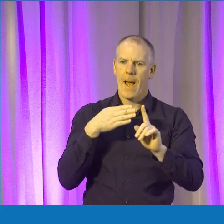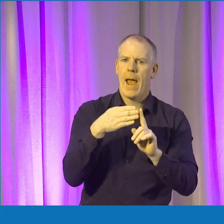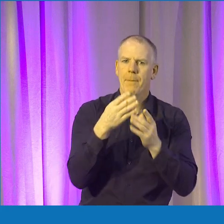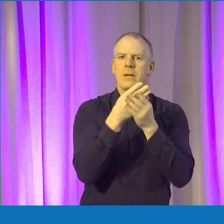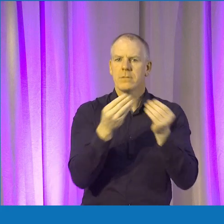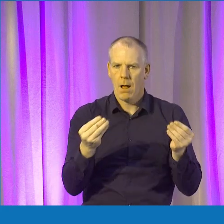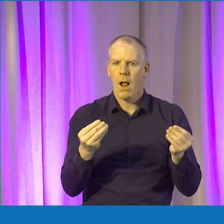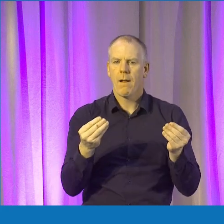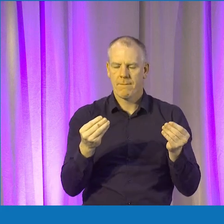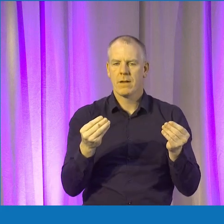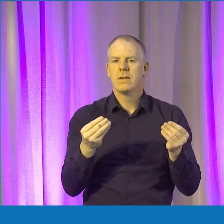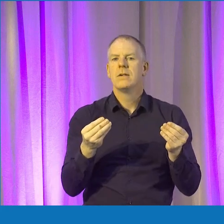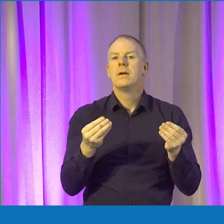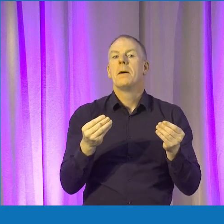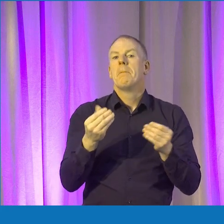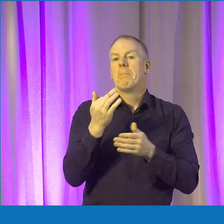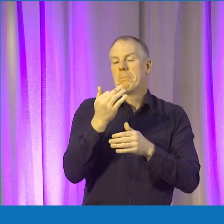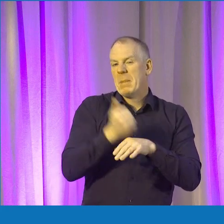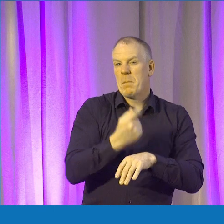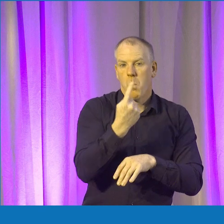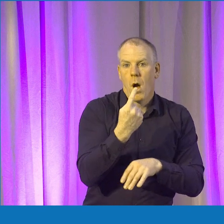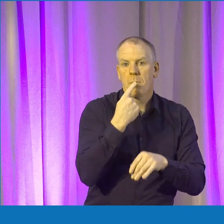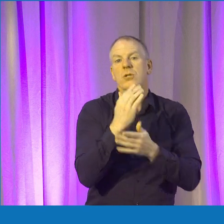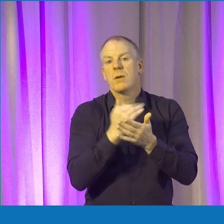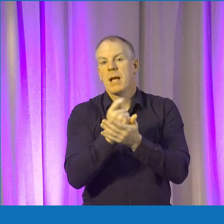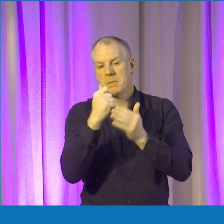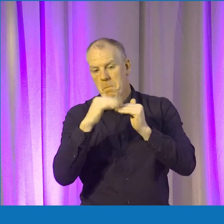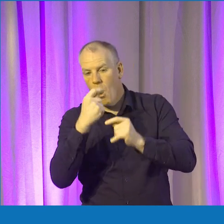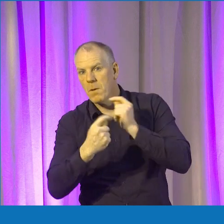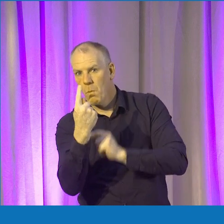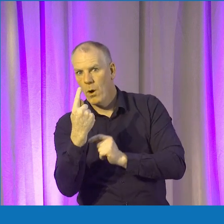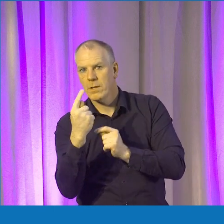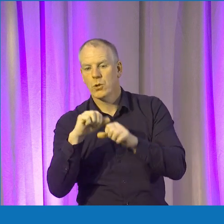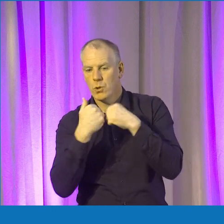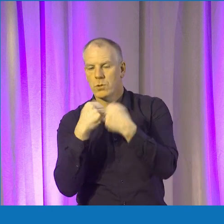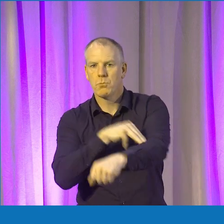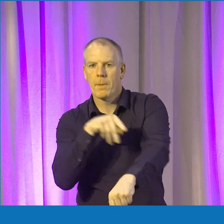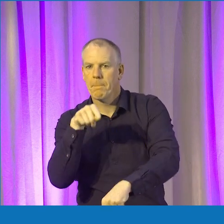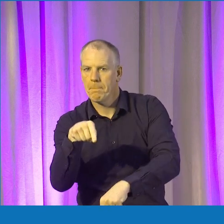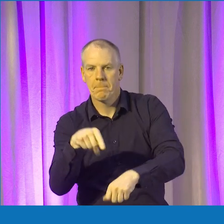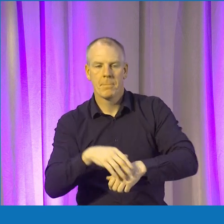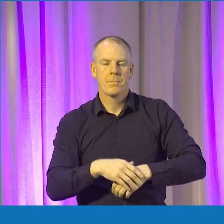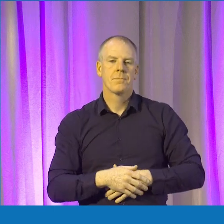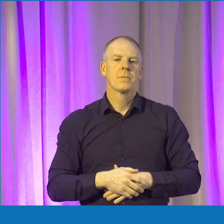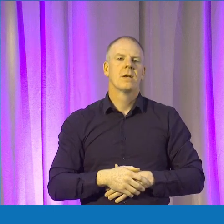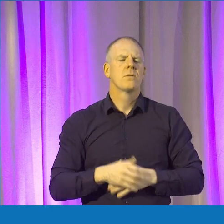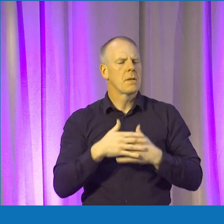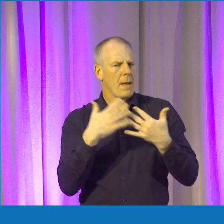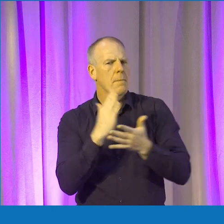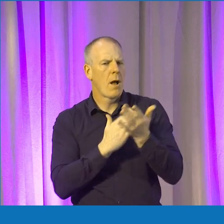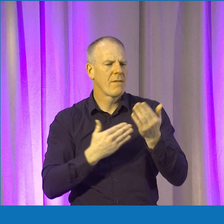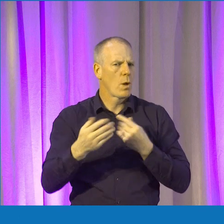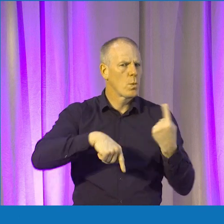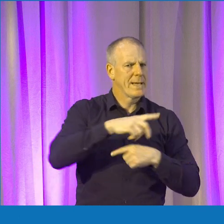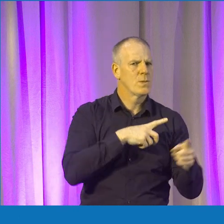tackling at least, if not a few, of these social issues. So it's a big part of Enactus